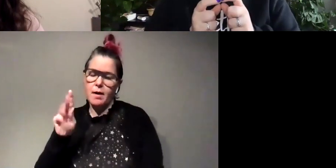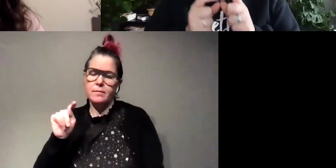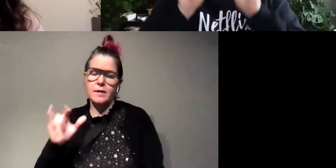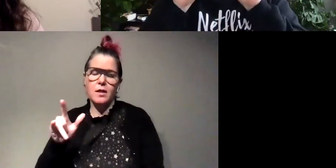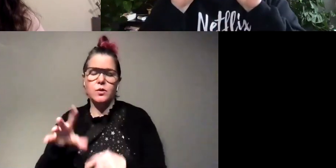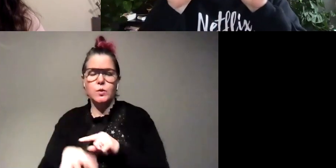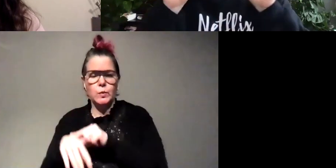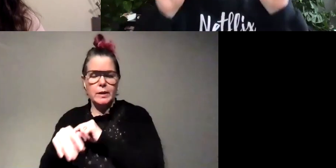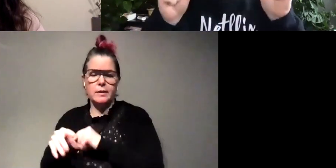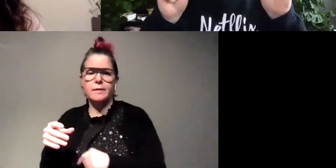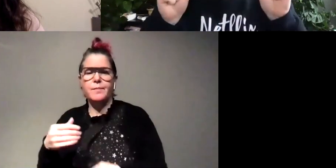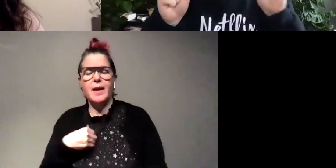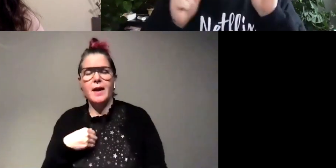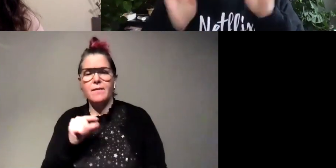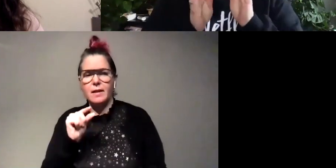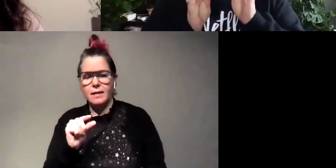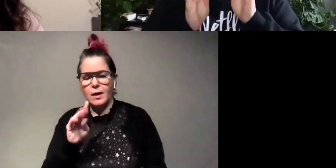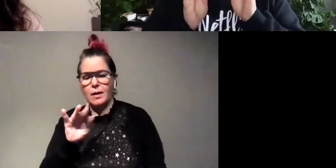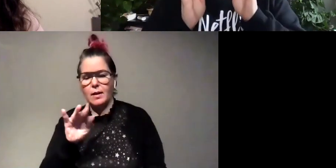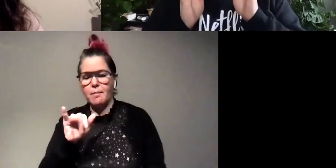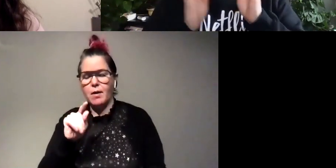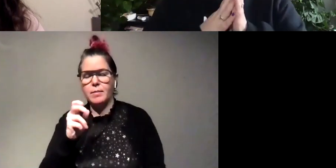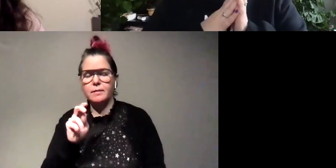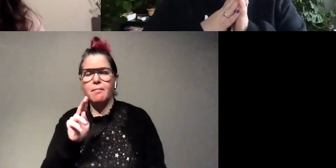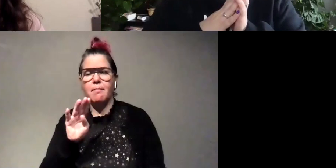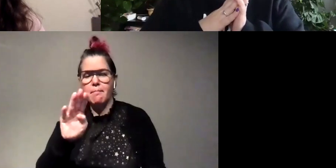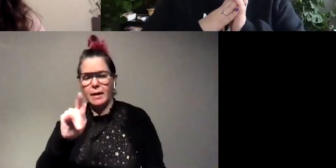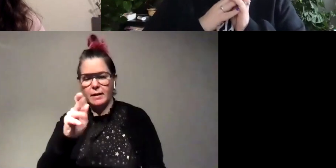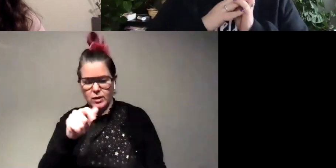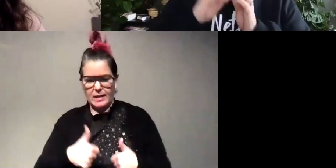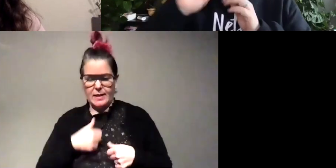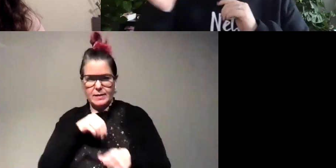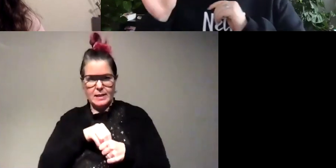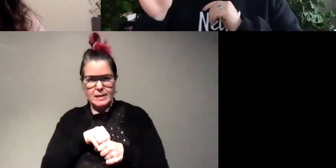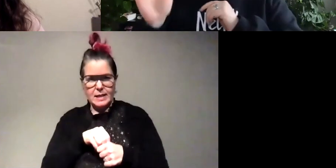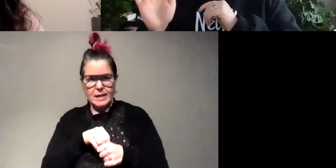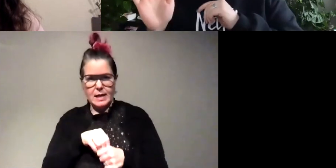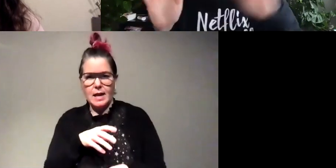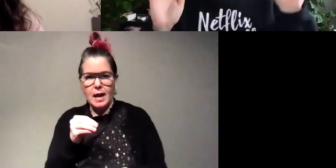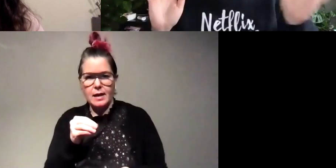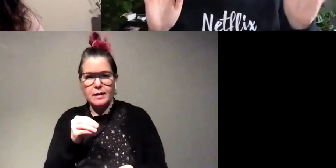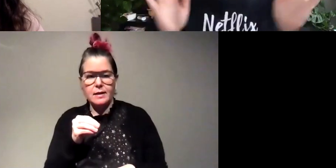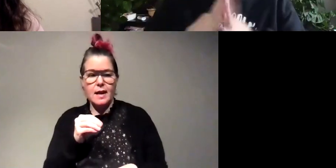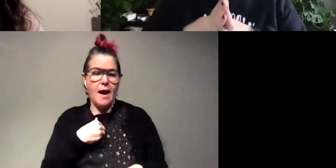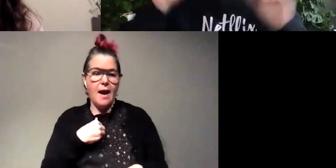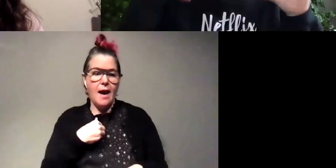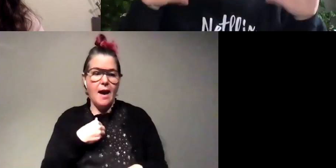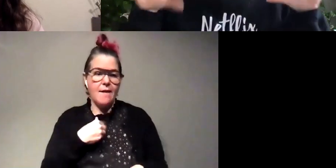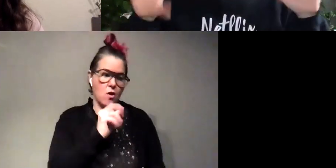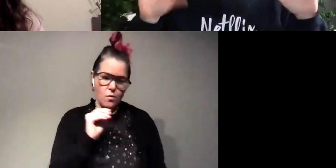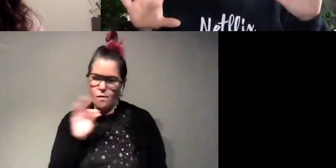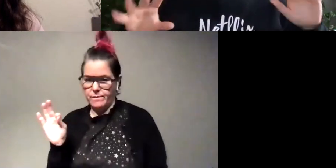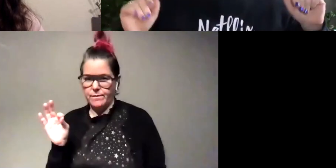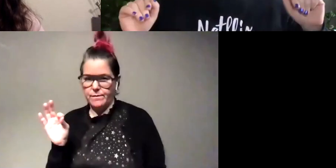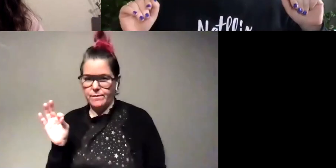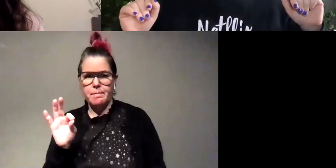they have this little bioluminescent bacteria that lives inside of them and it's pretty much they have the light on or they have the light off and fireflies do